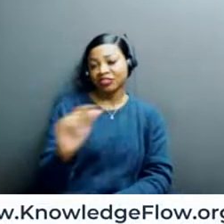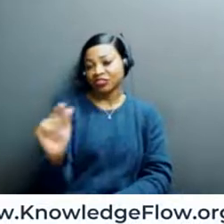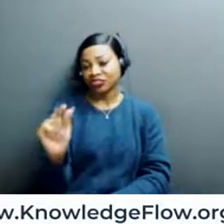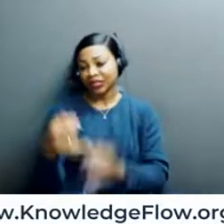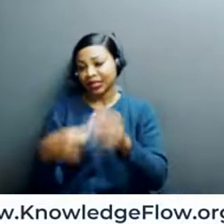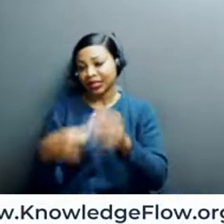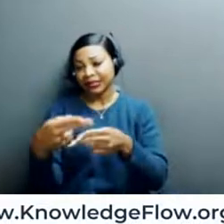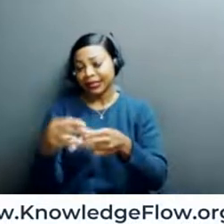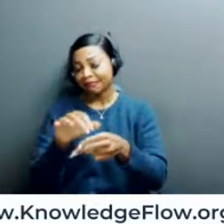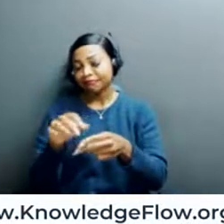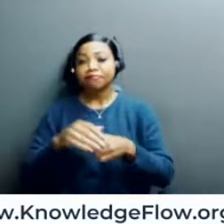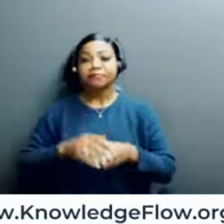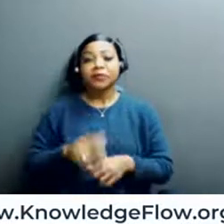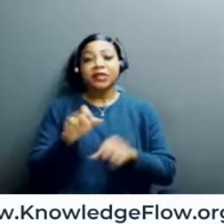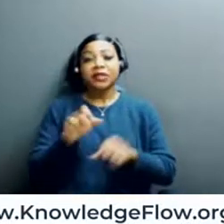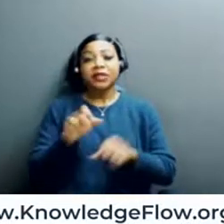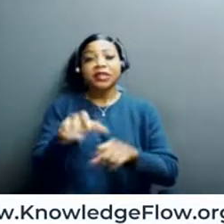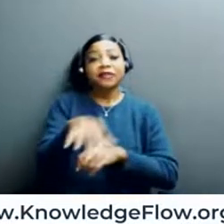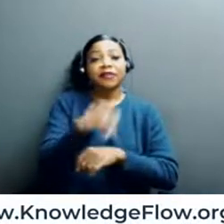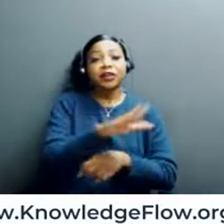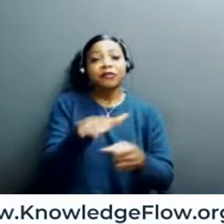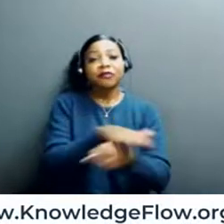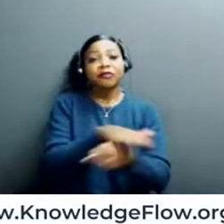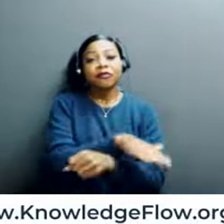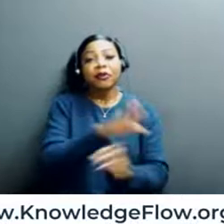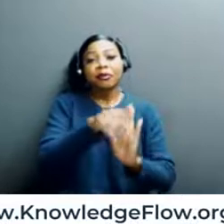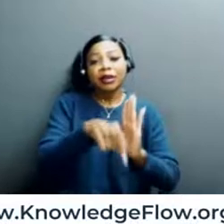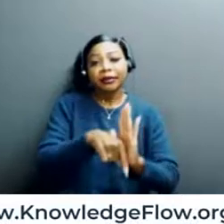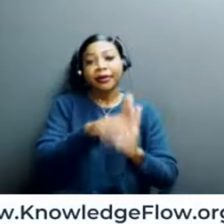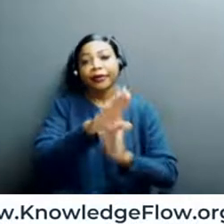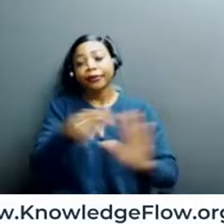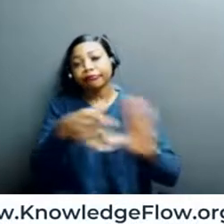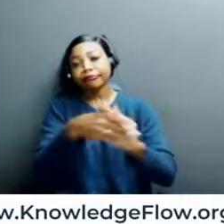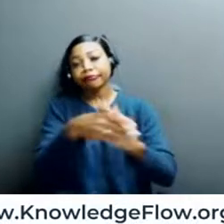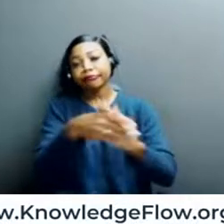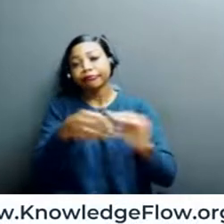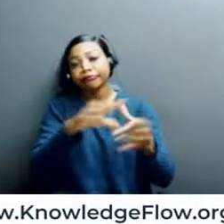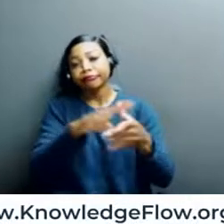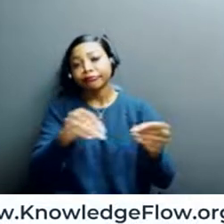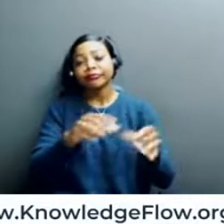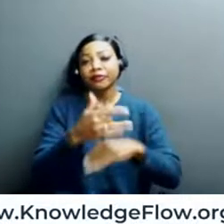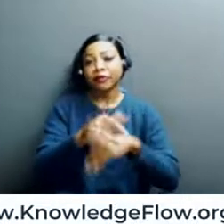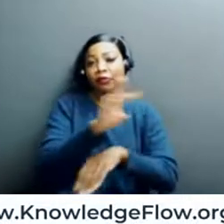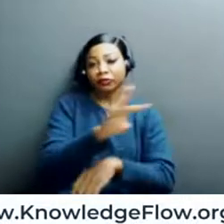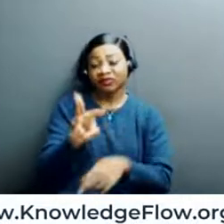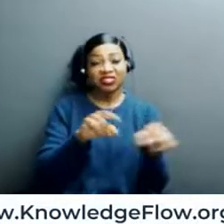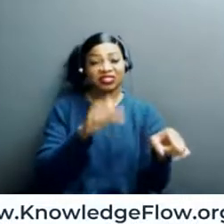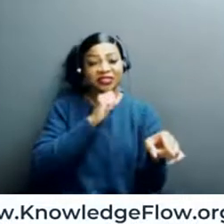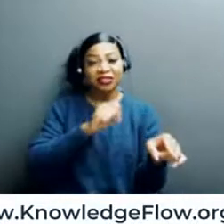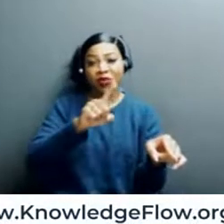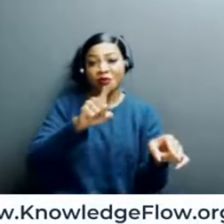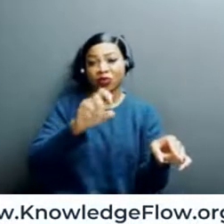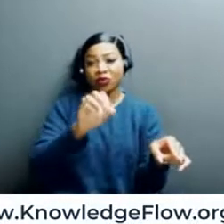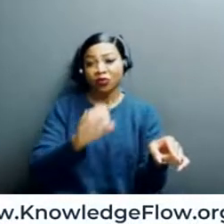womencybersecuritysociety.org forward slash blog to read her story. She's a 101 year old woman who